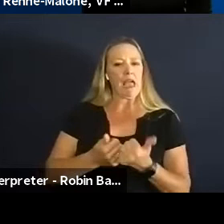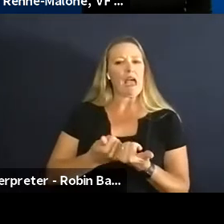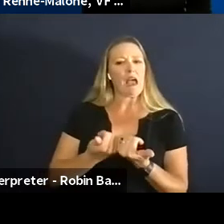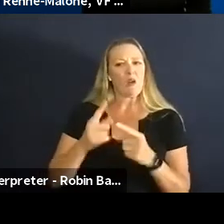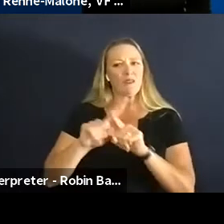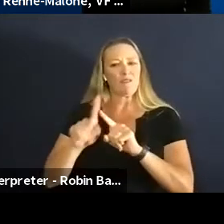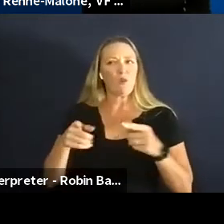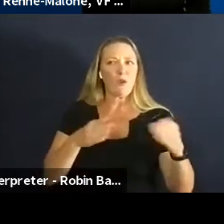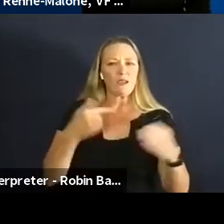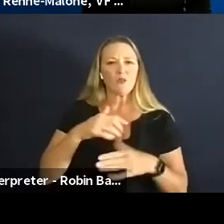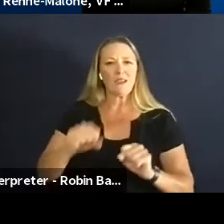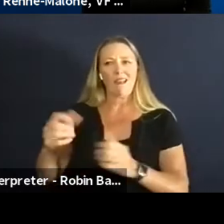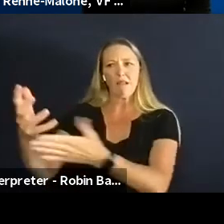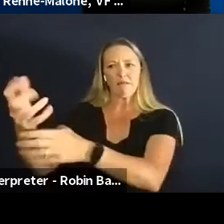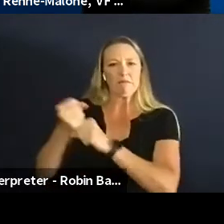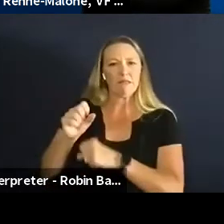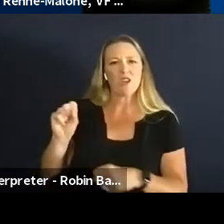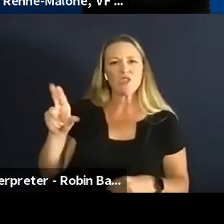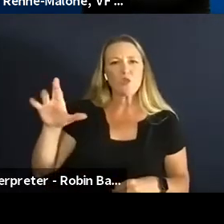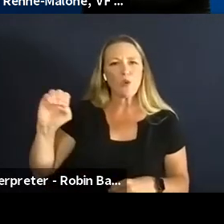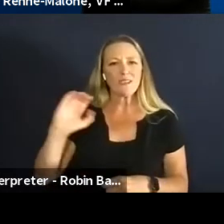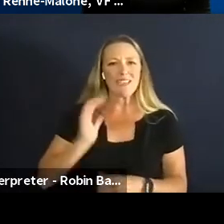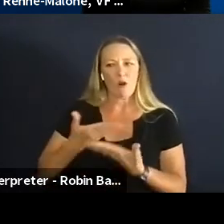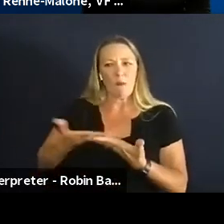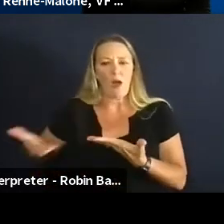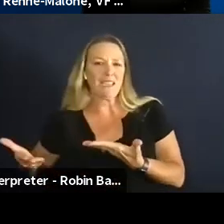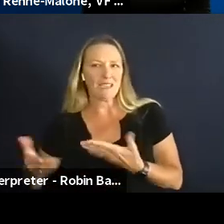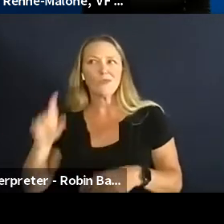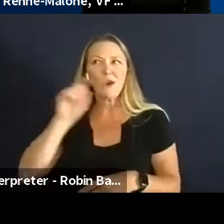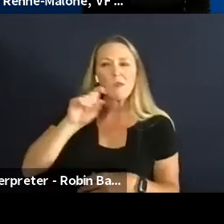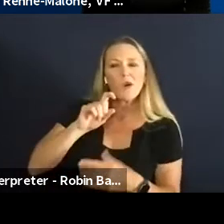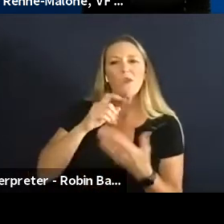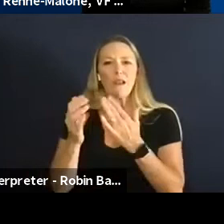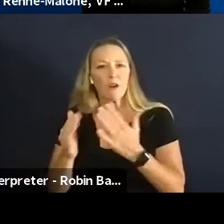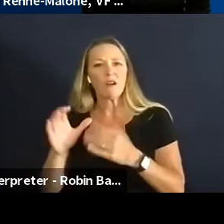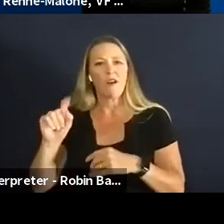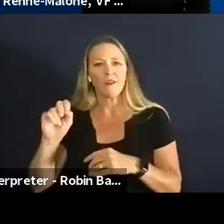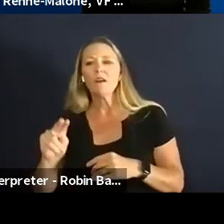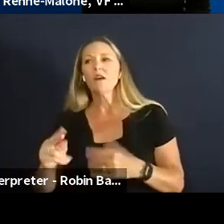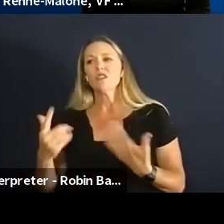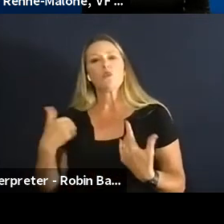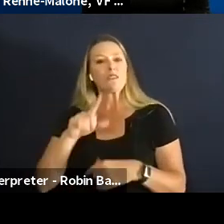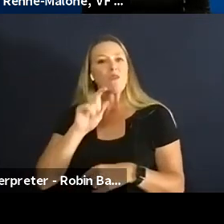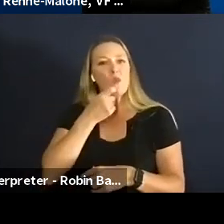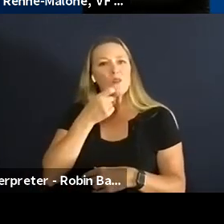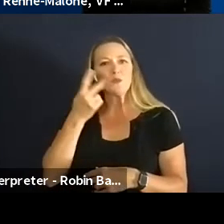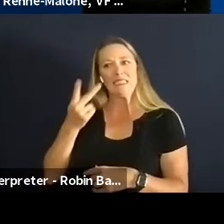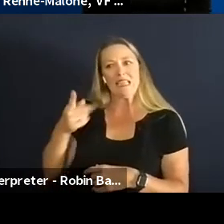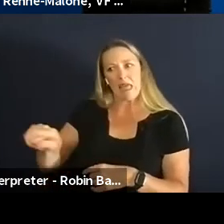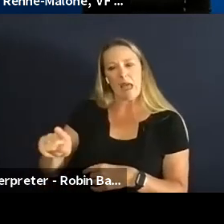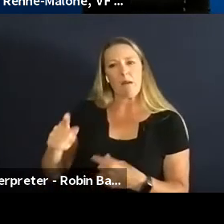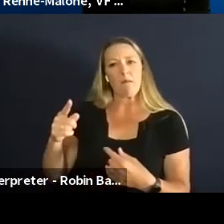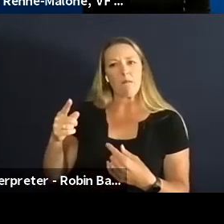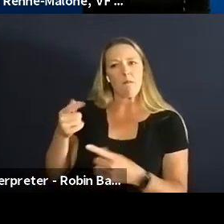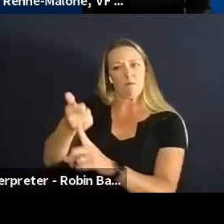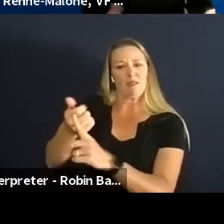or cotton around the world and and to really see them successful and not only do something really well for themselves financially but